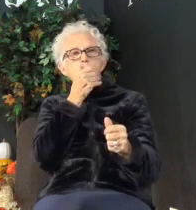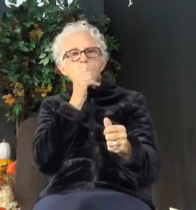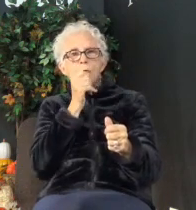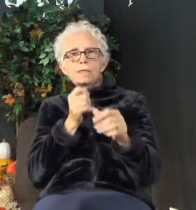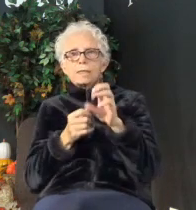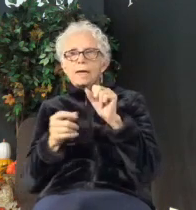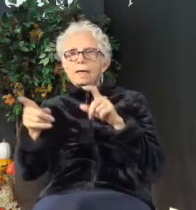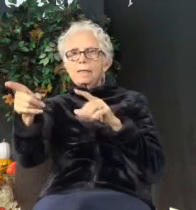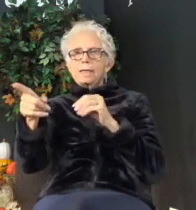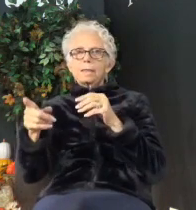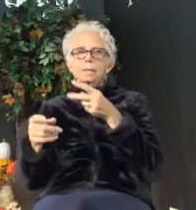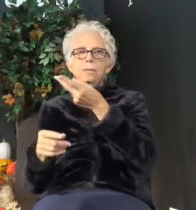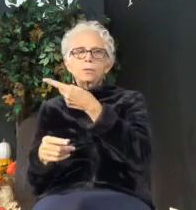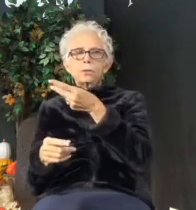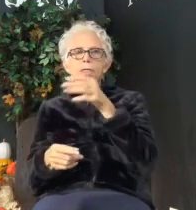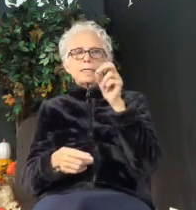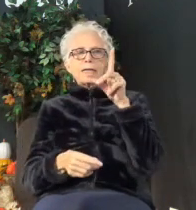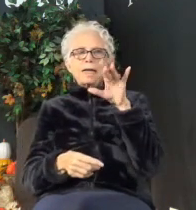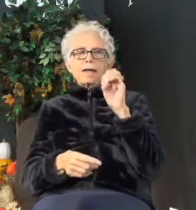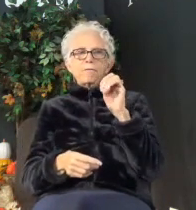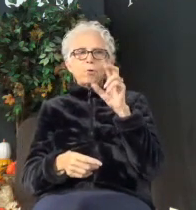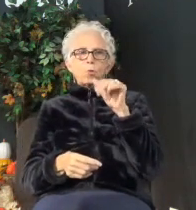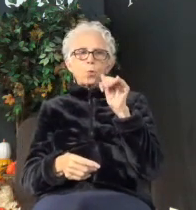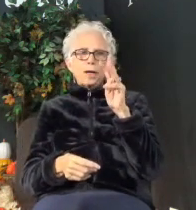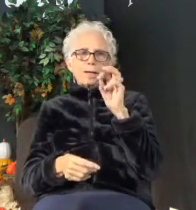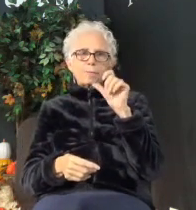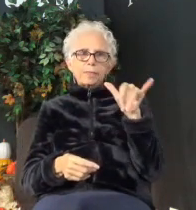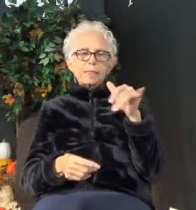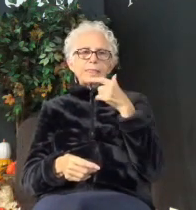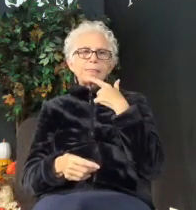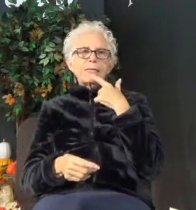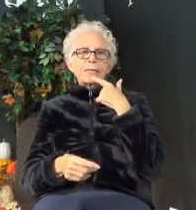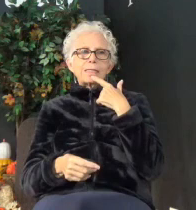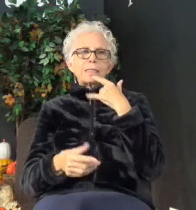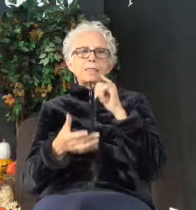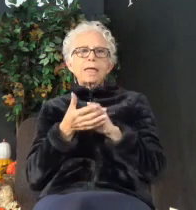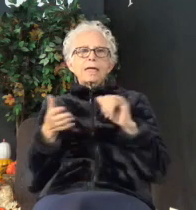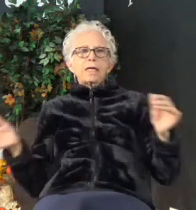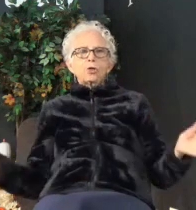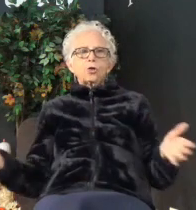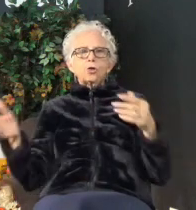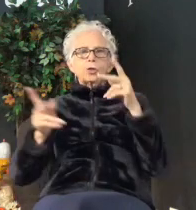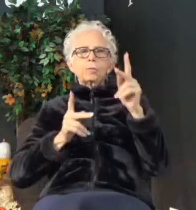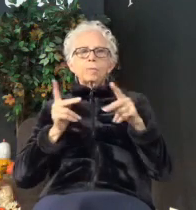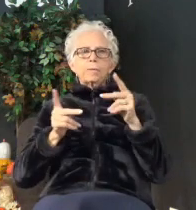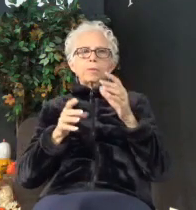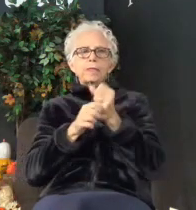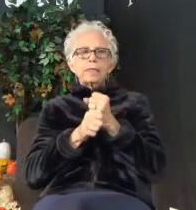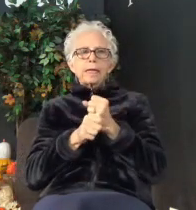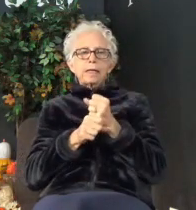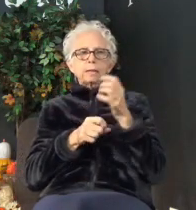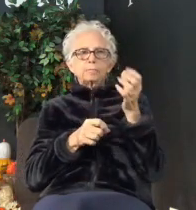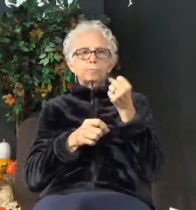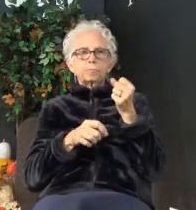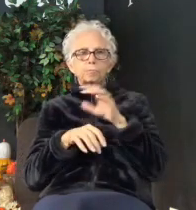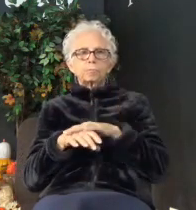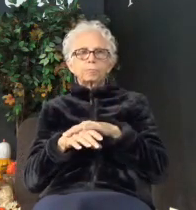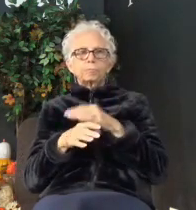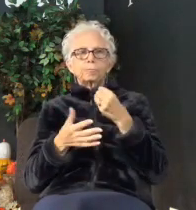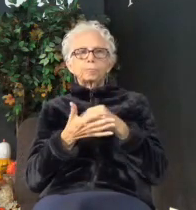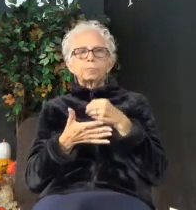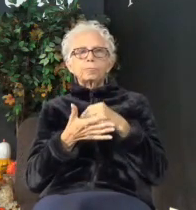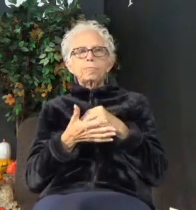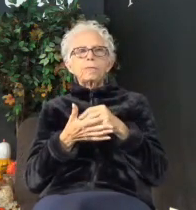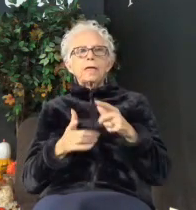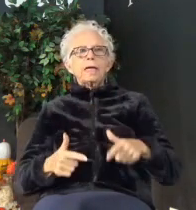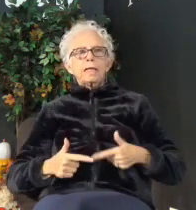try to follow Dave Ramsey. One of the things that he says as he encourages people to get a handle on their finances is live